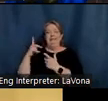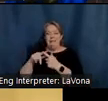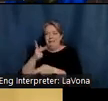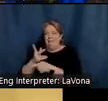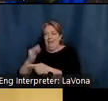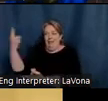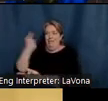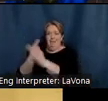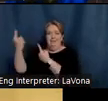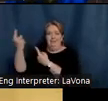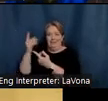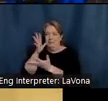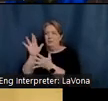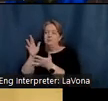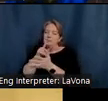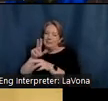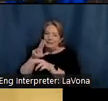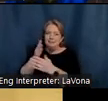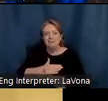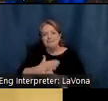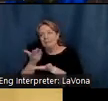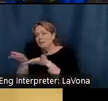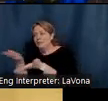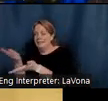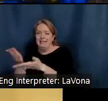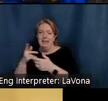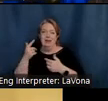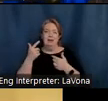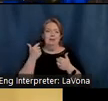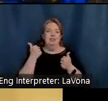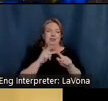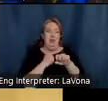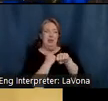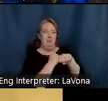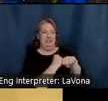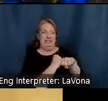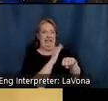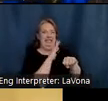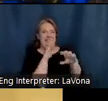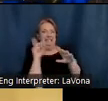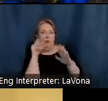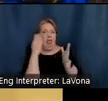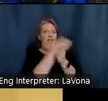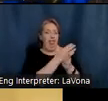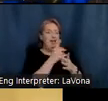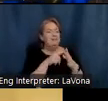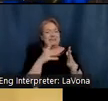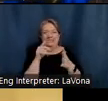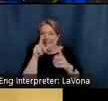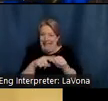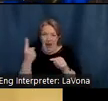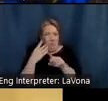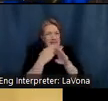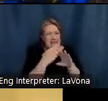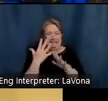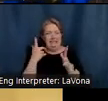always possible. They came up with an idea to build a studio room on the west end of the house to provide